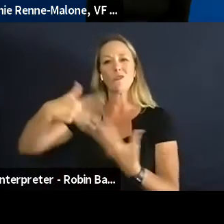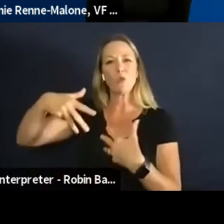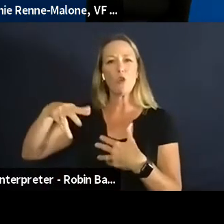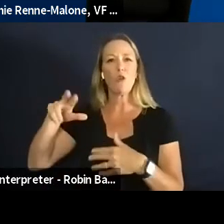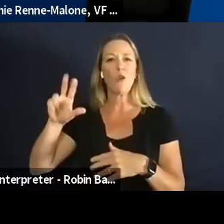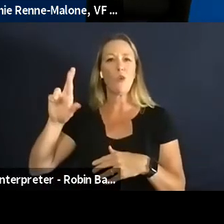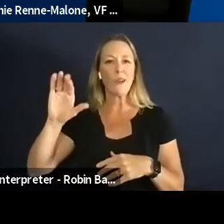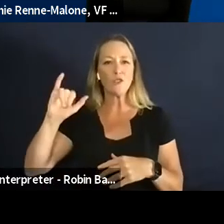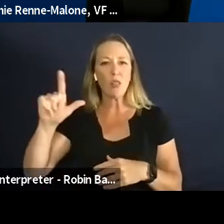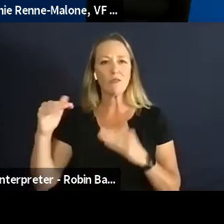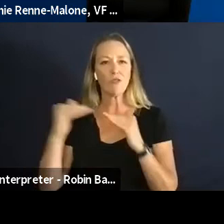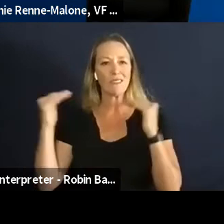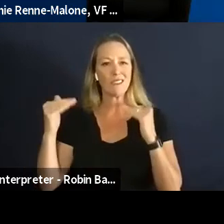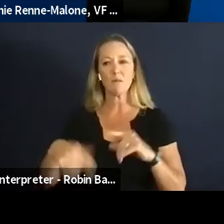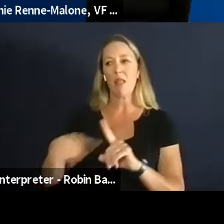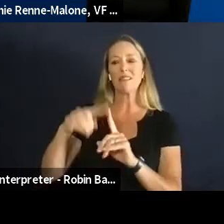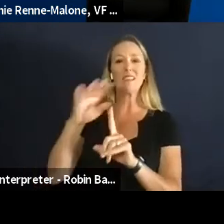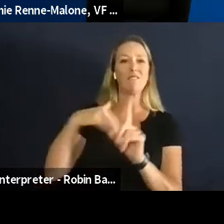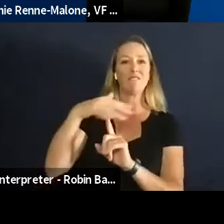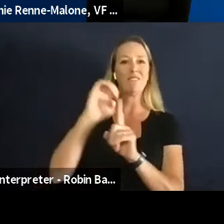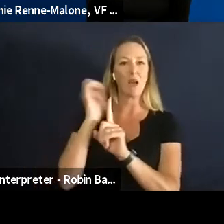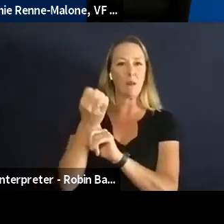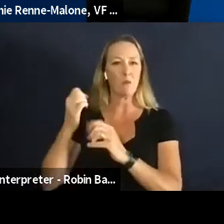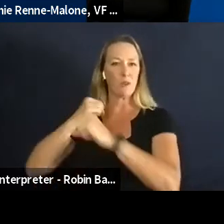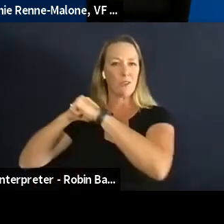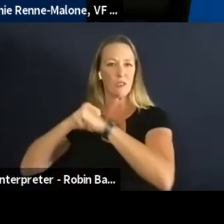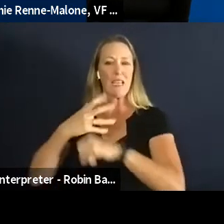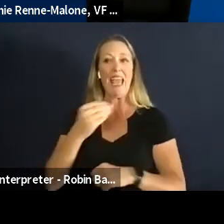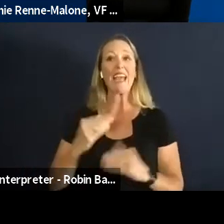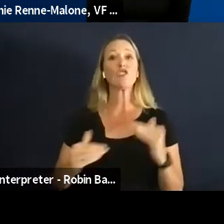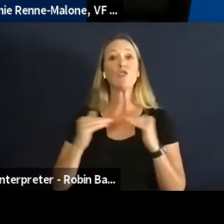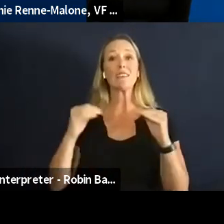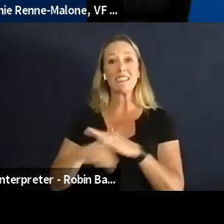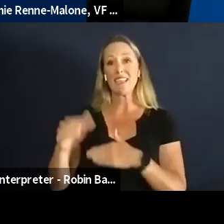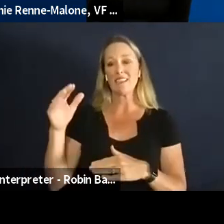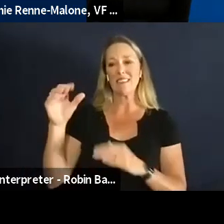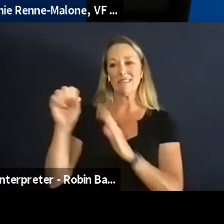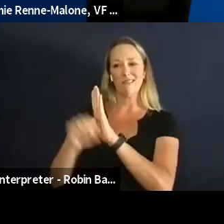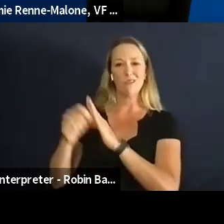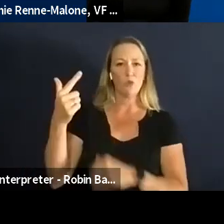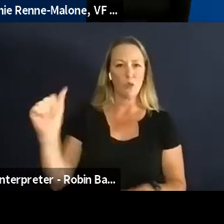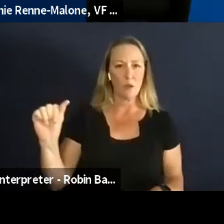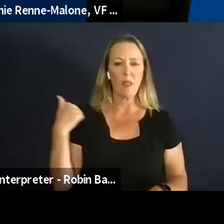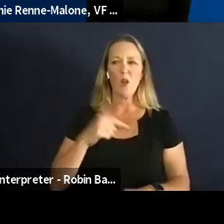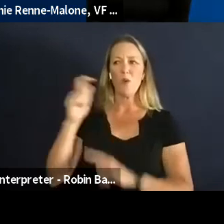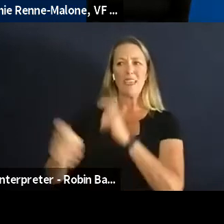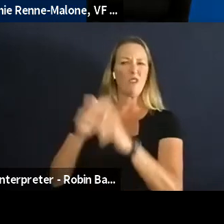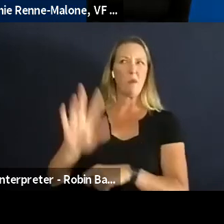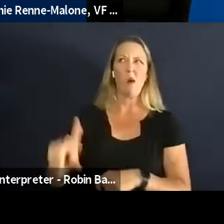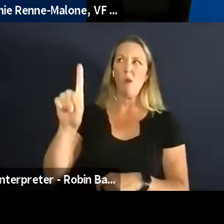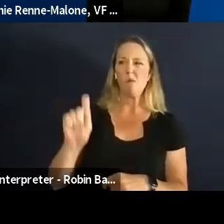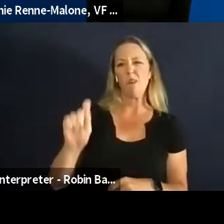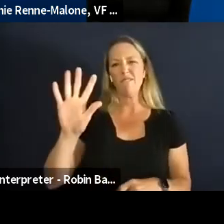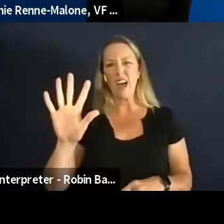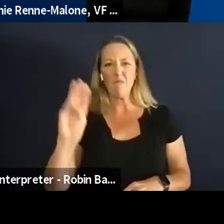environmental protection and justice in the state of Georgia. And we give away about 1.5 million dollars a year but